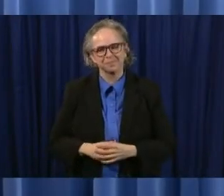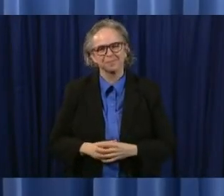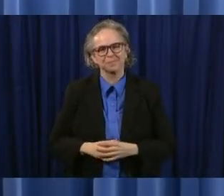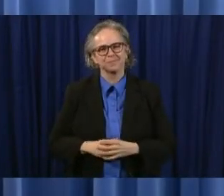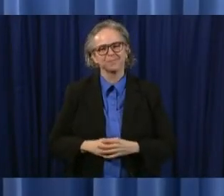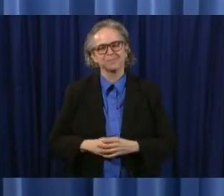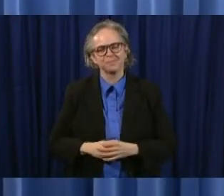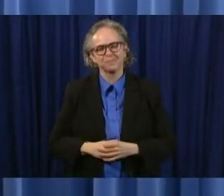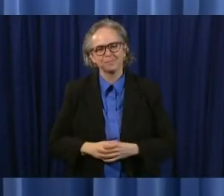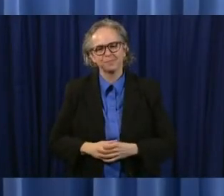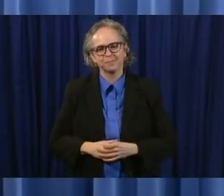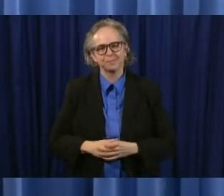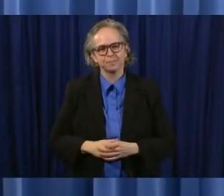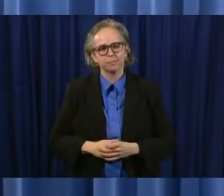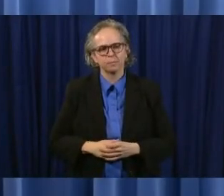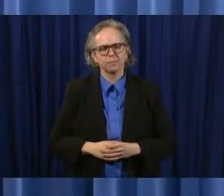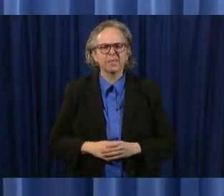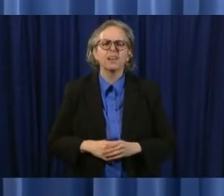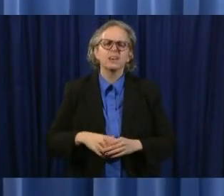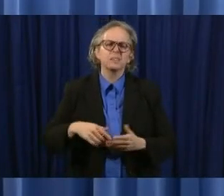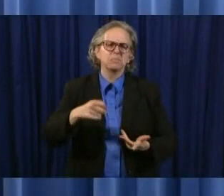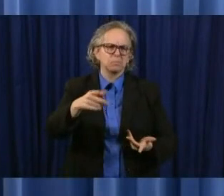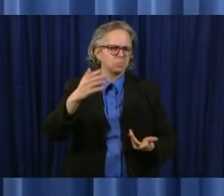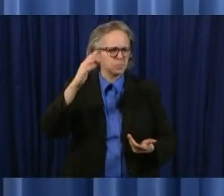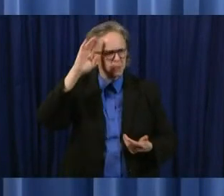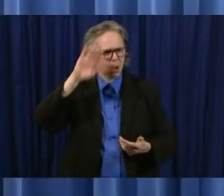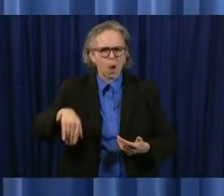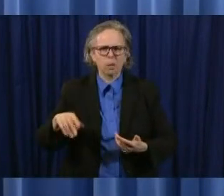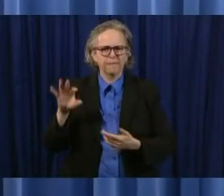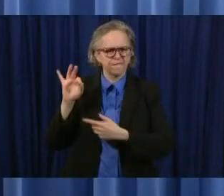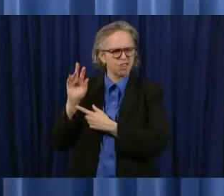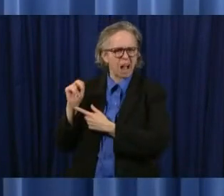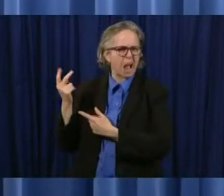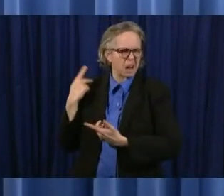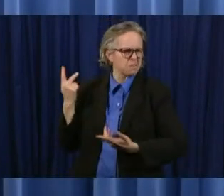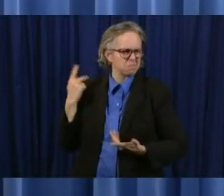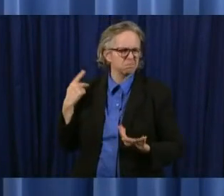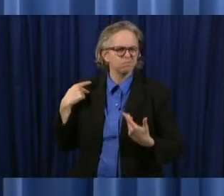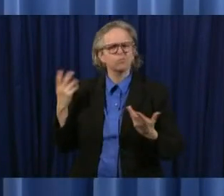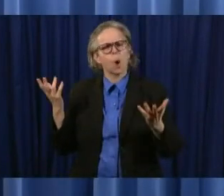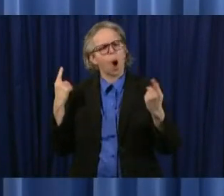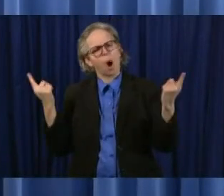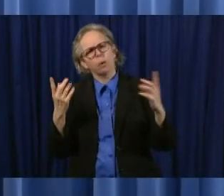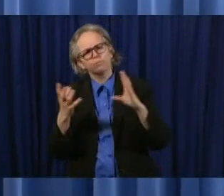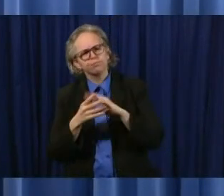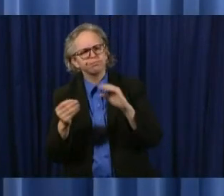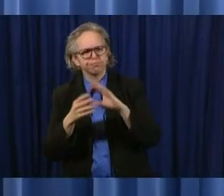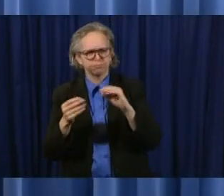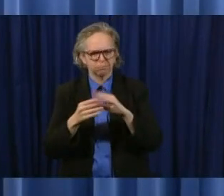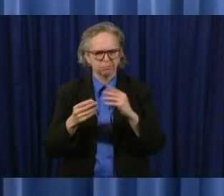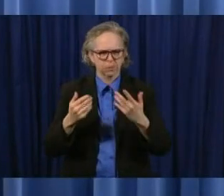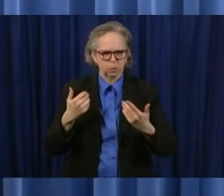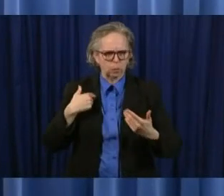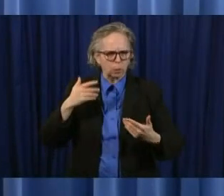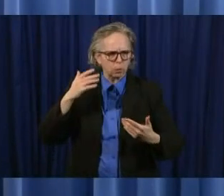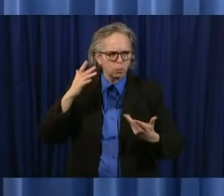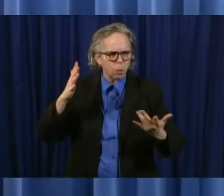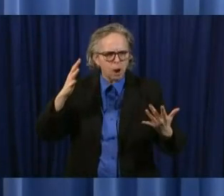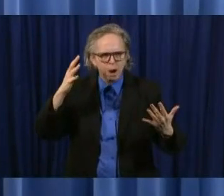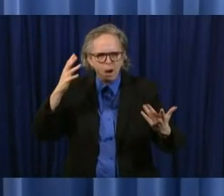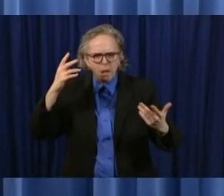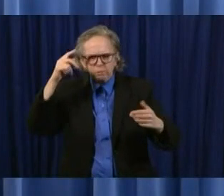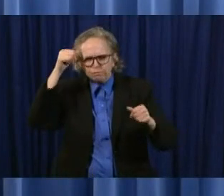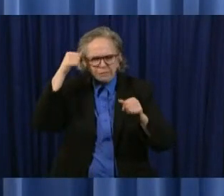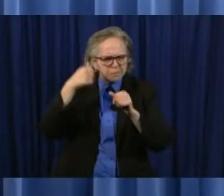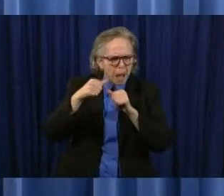you know fran i have talked about what we'll remember from this coronavirus but more importantly